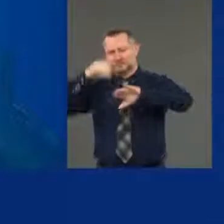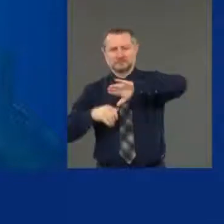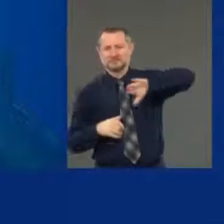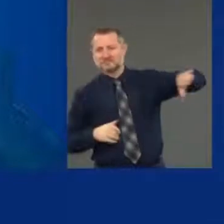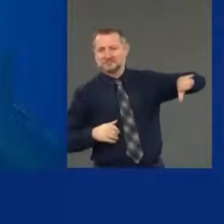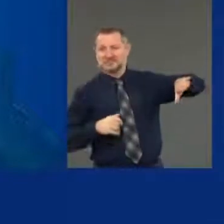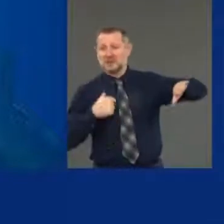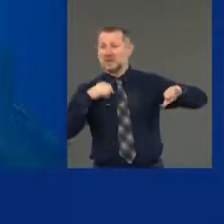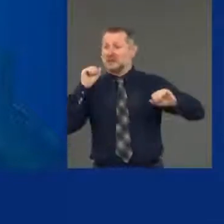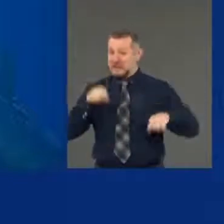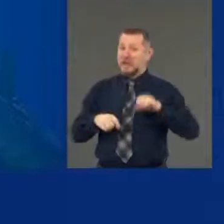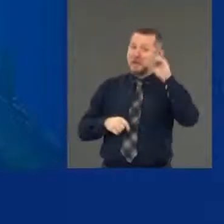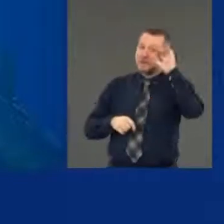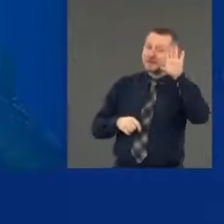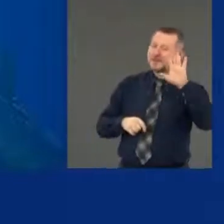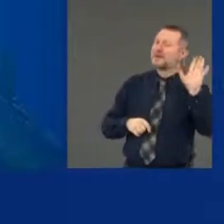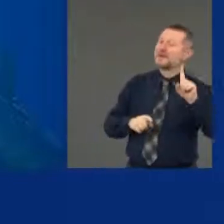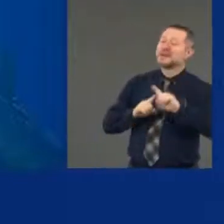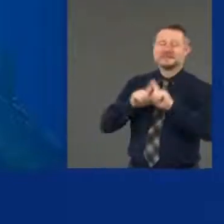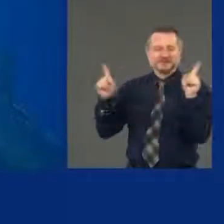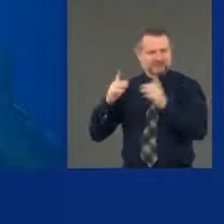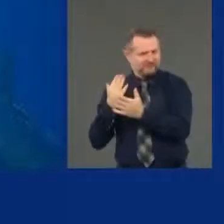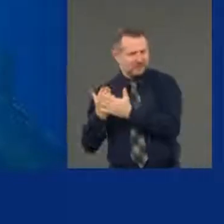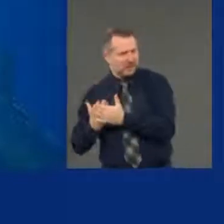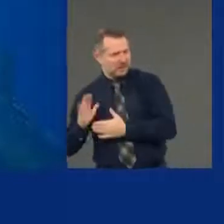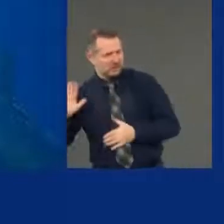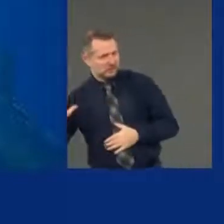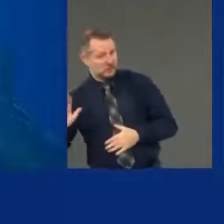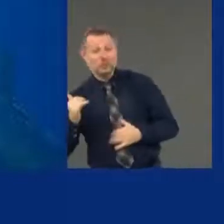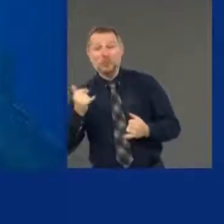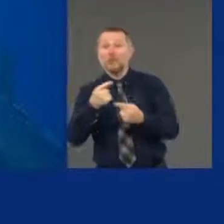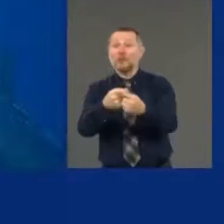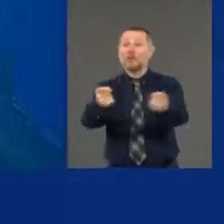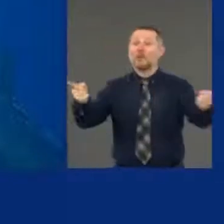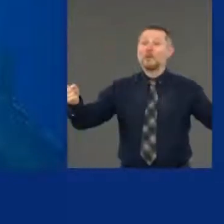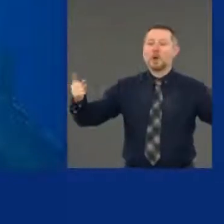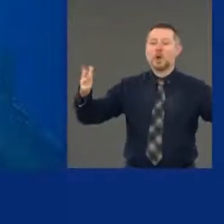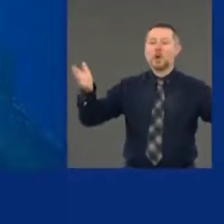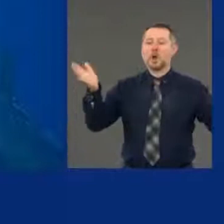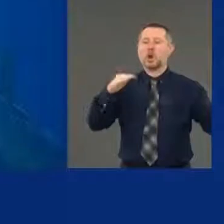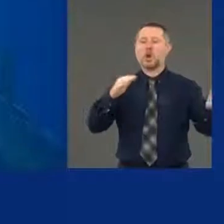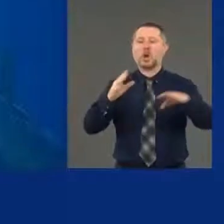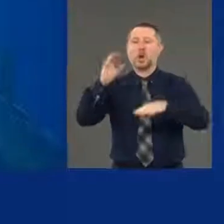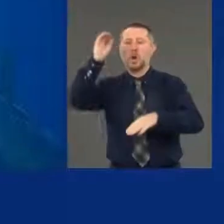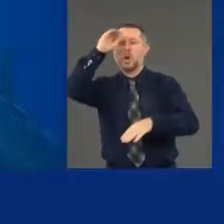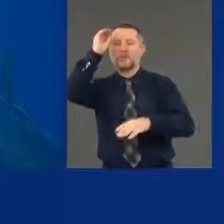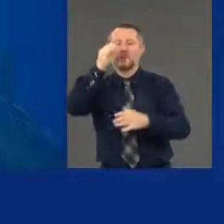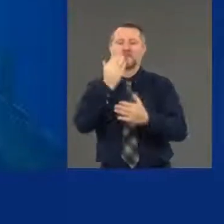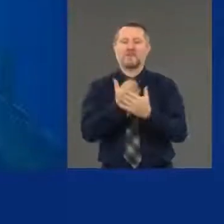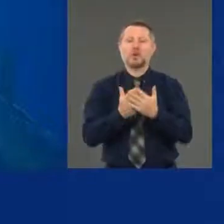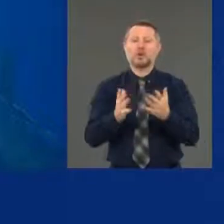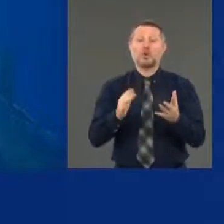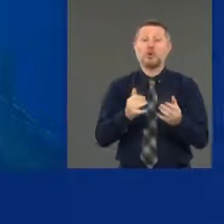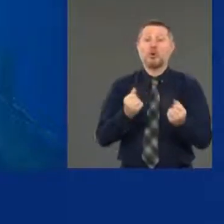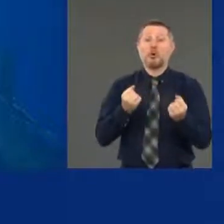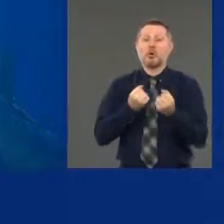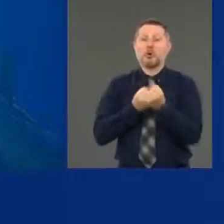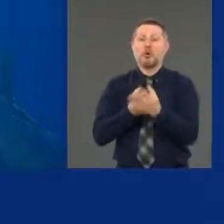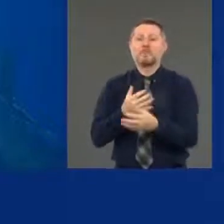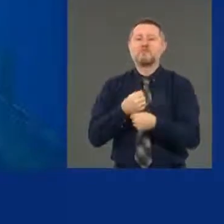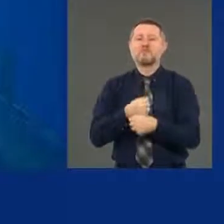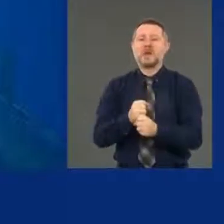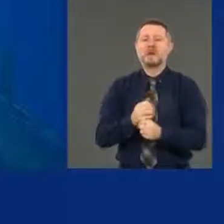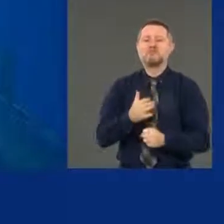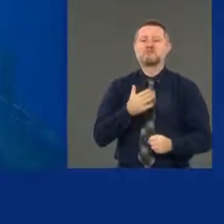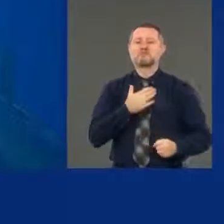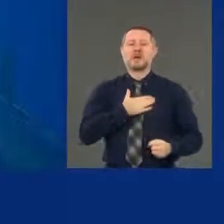What happens out there today is they put the two together. People create their own facts to advance their opinion. You want to